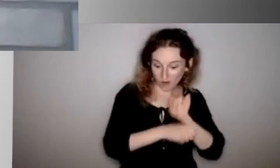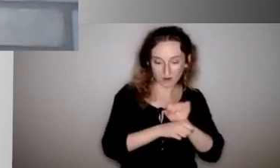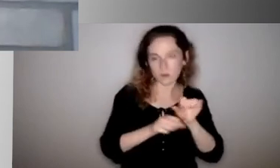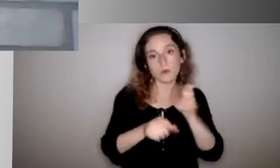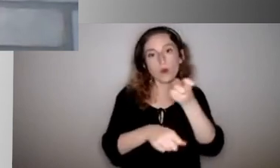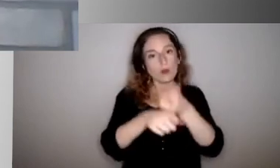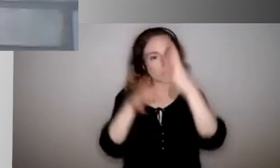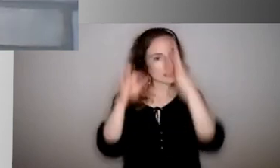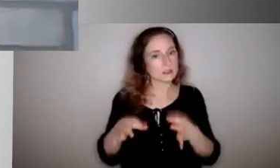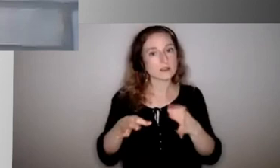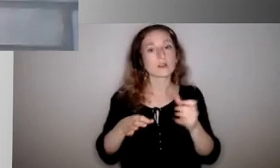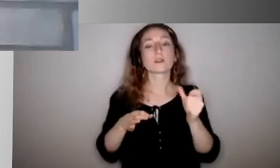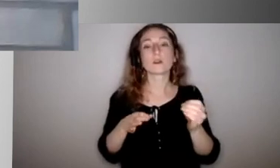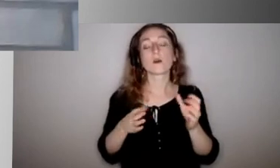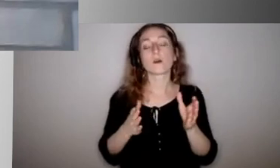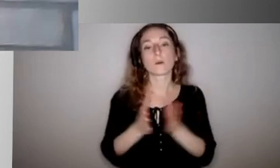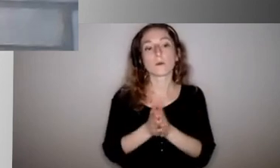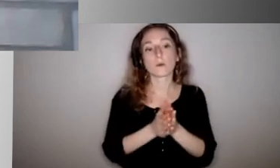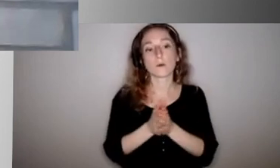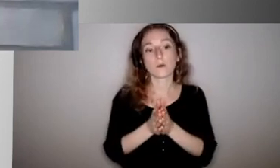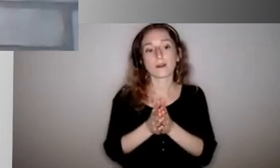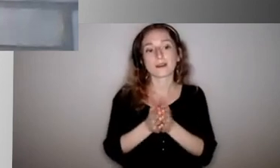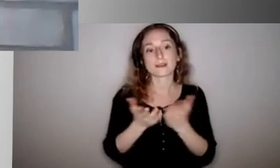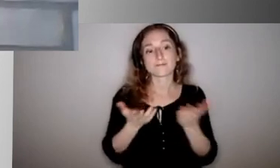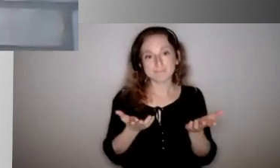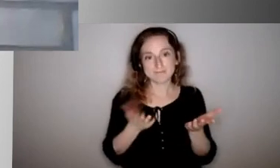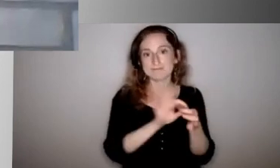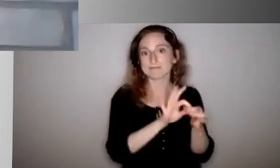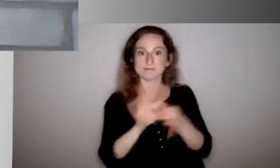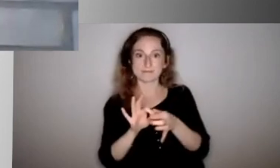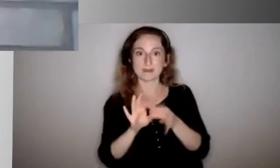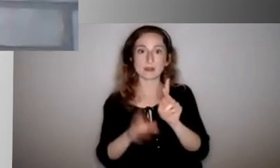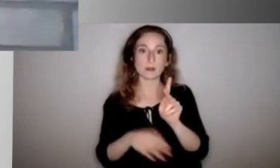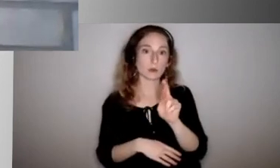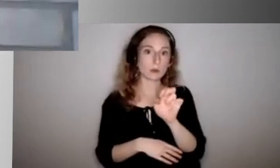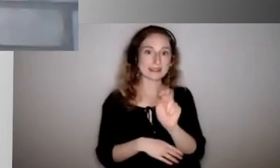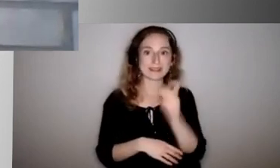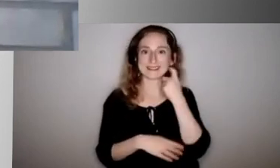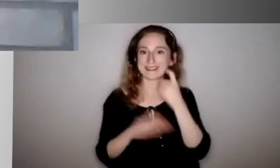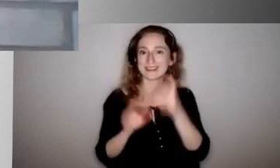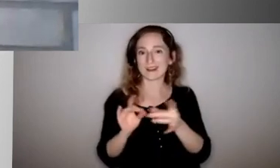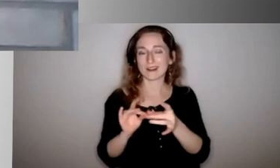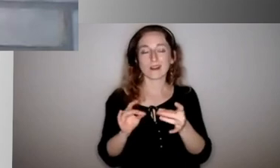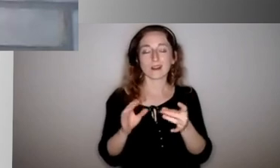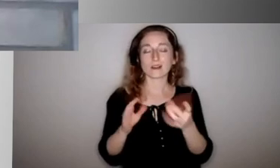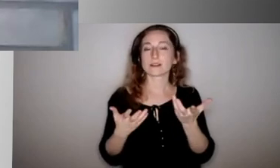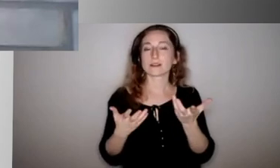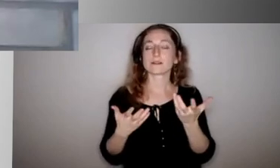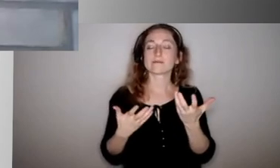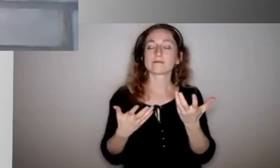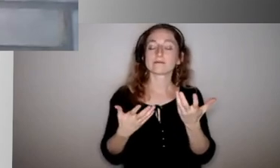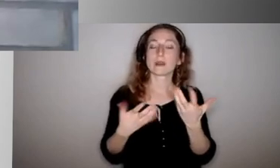kind of be back on what Kristen was saying, give yourself grace and give the people around you grace too.